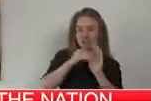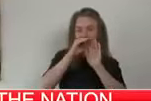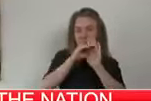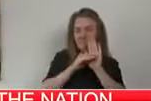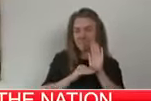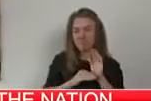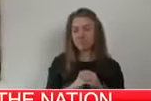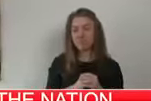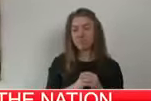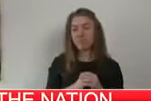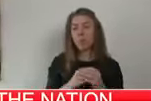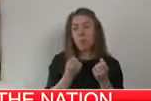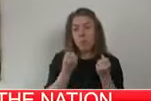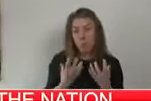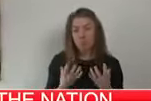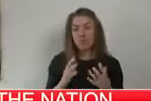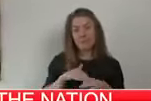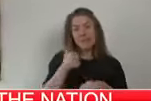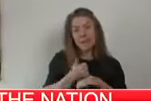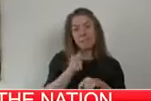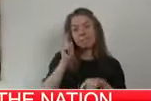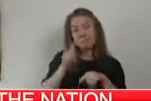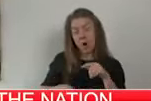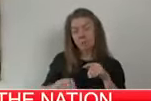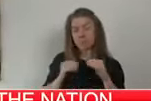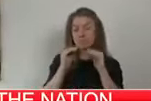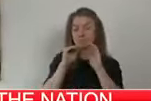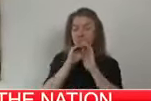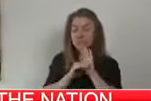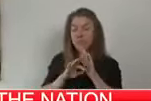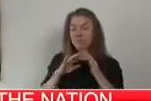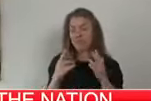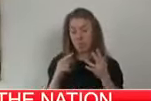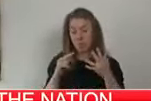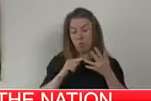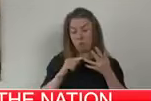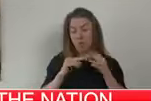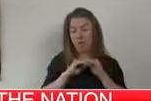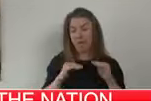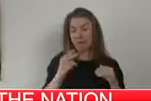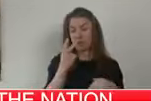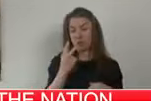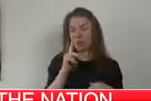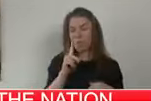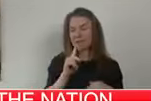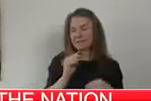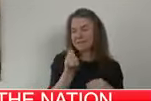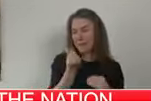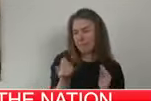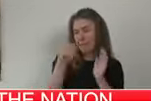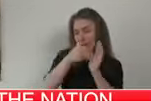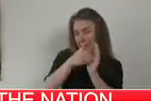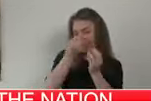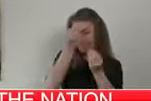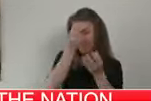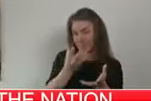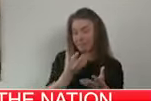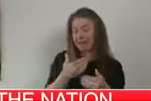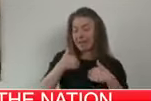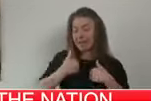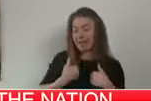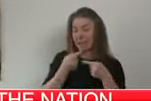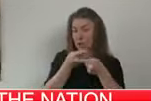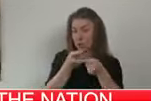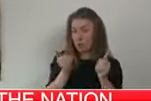many of the measures for level two in place but there are some that are new. Here are the things that we need from you.